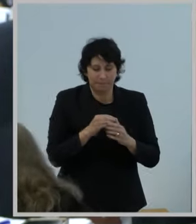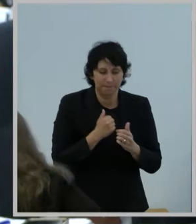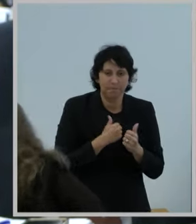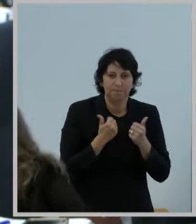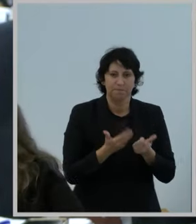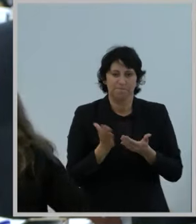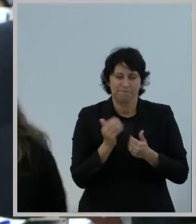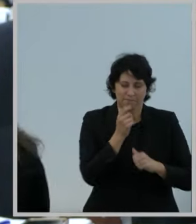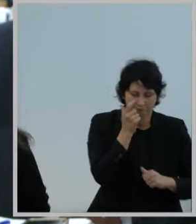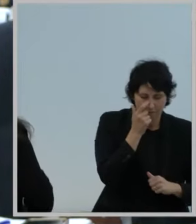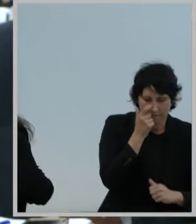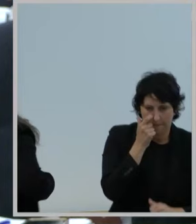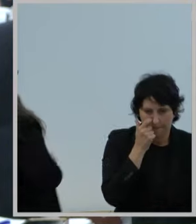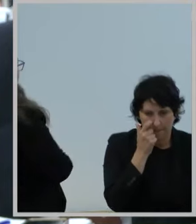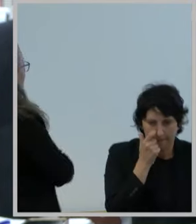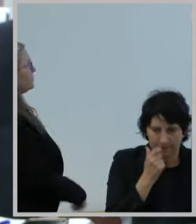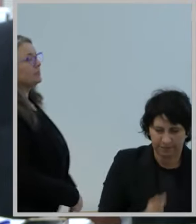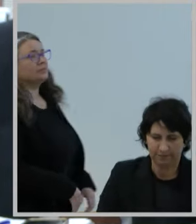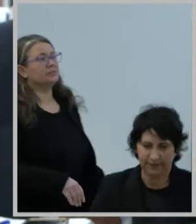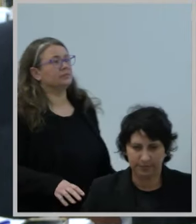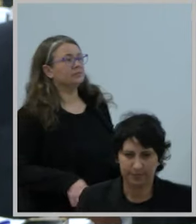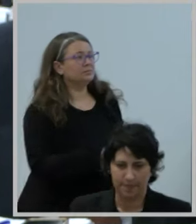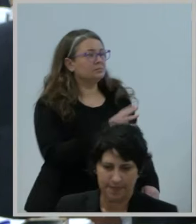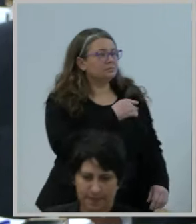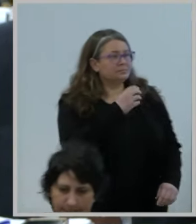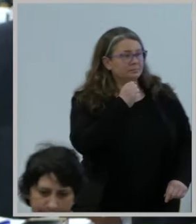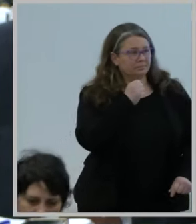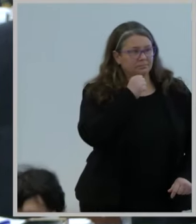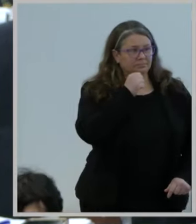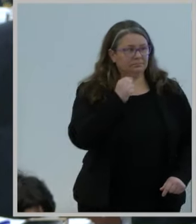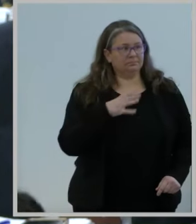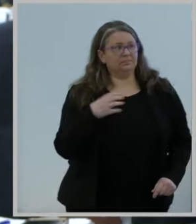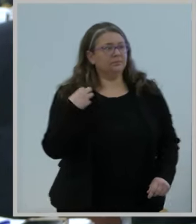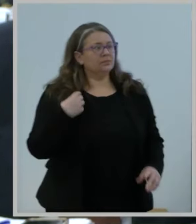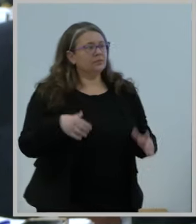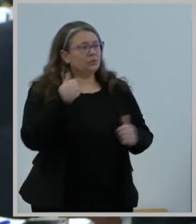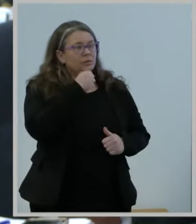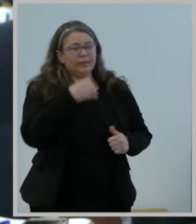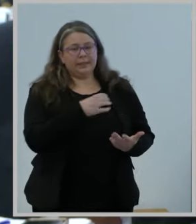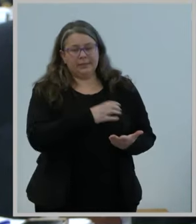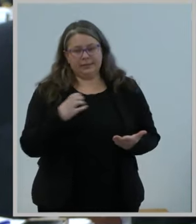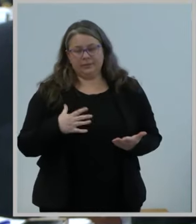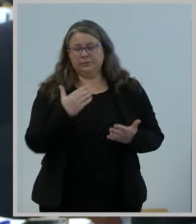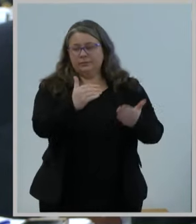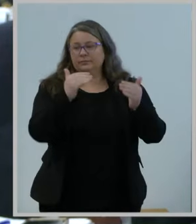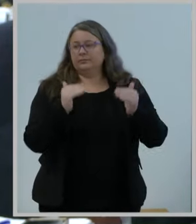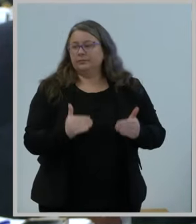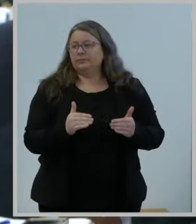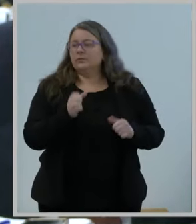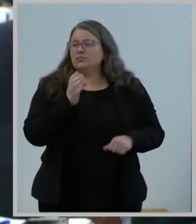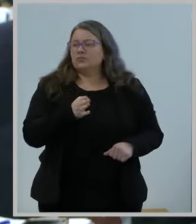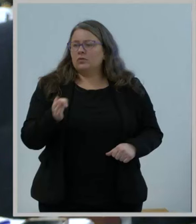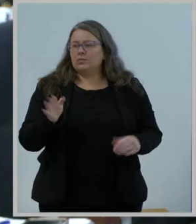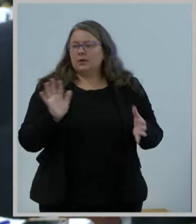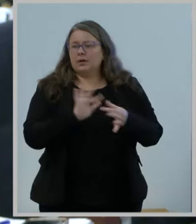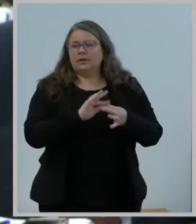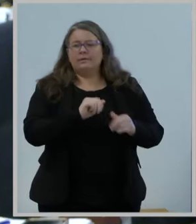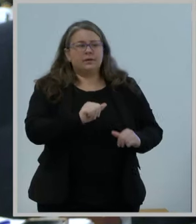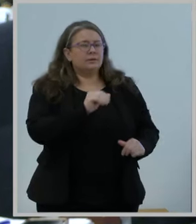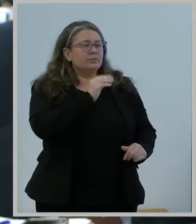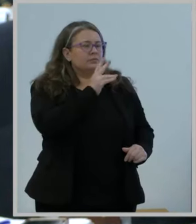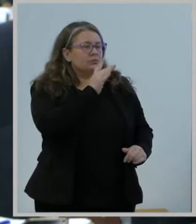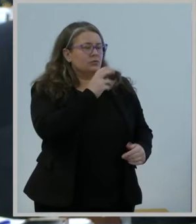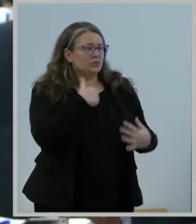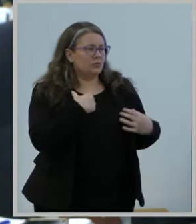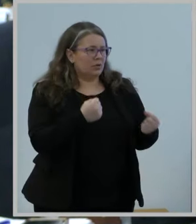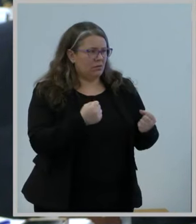Chairwoman and Commissioners, item three on your agenda is titled Broadband Connectivity and Maternal Health, Implementation of the Data